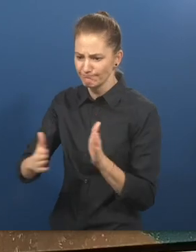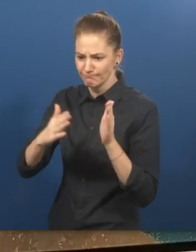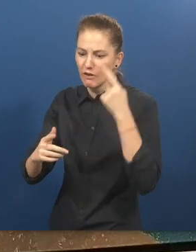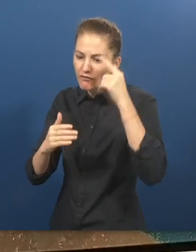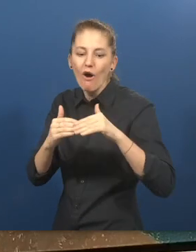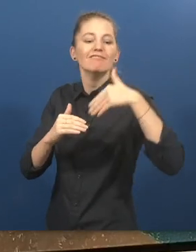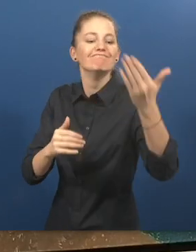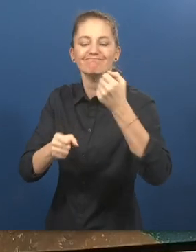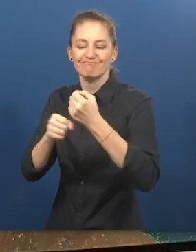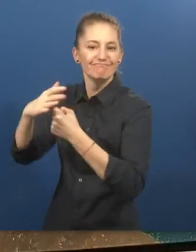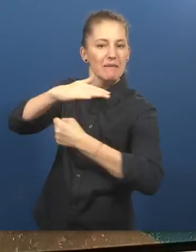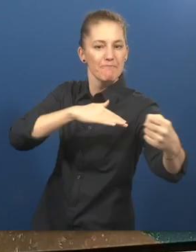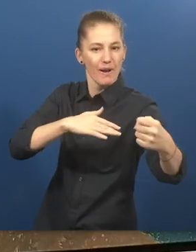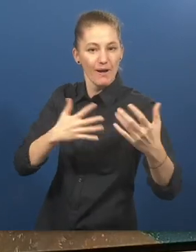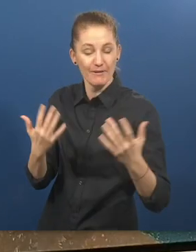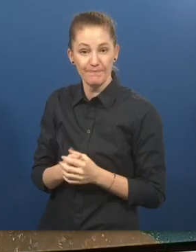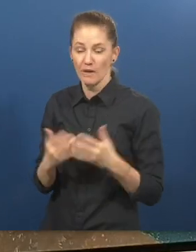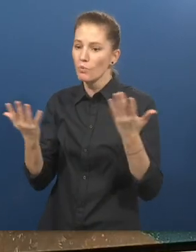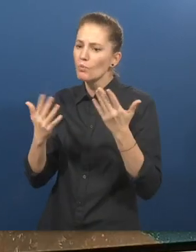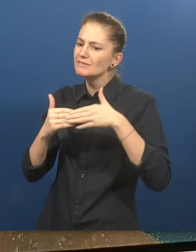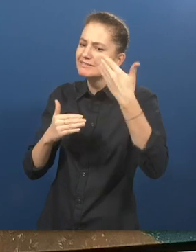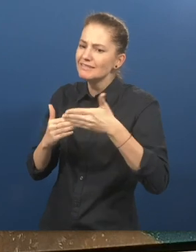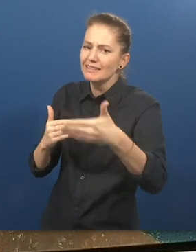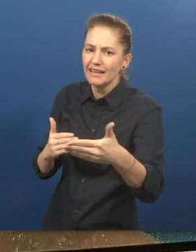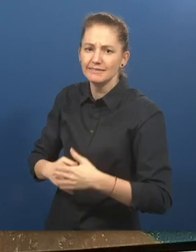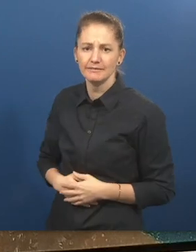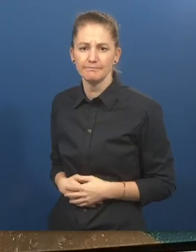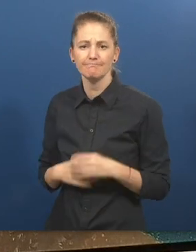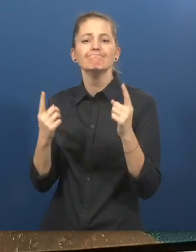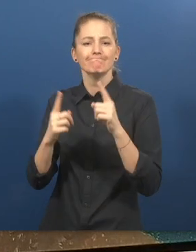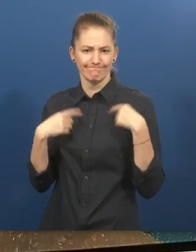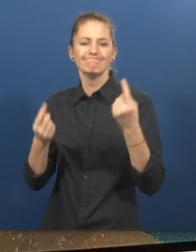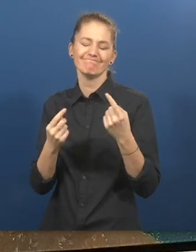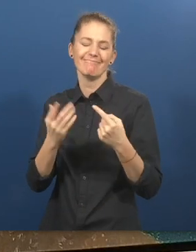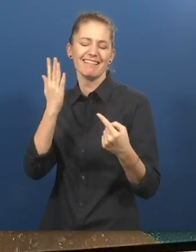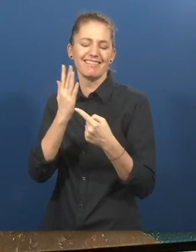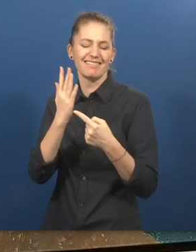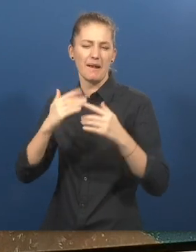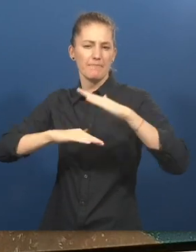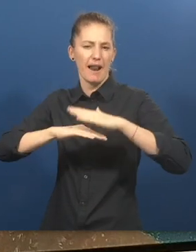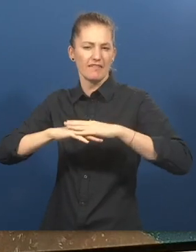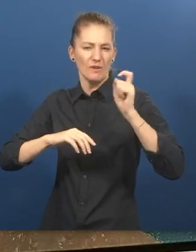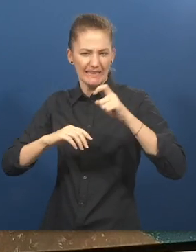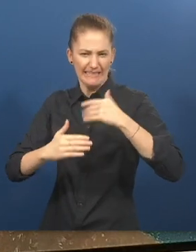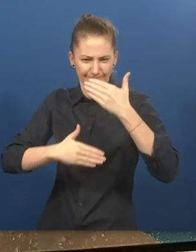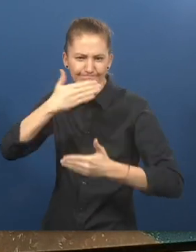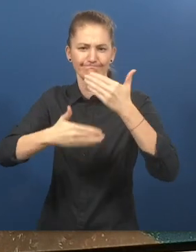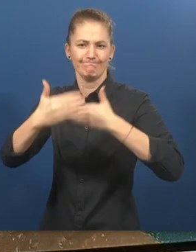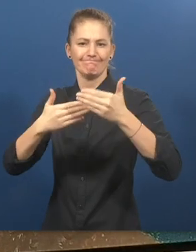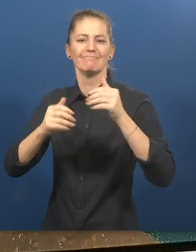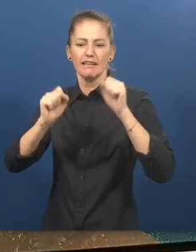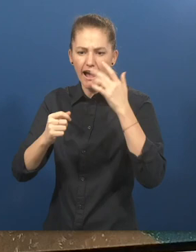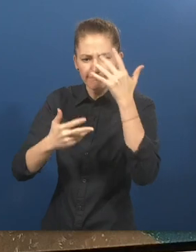We are currently upgrading our tech platform so that we can scale and replicate our impact formula via social